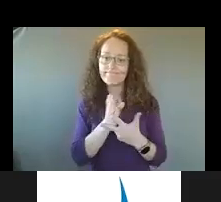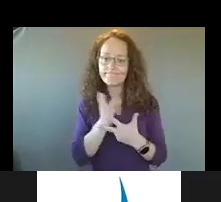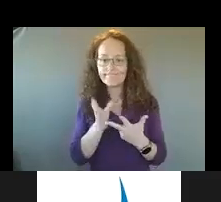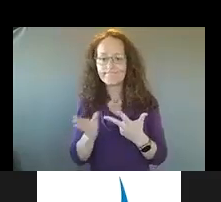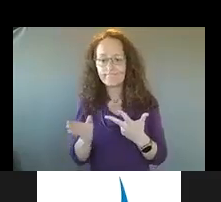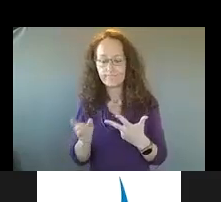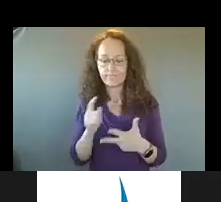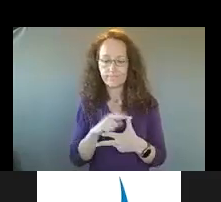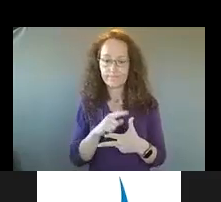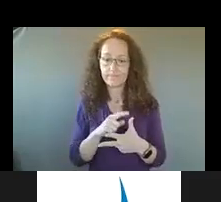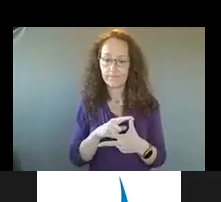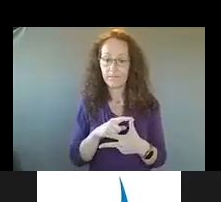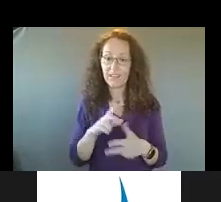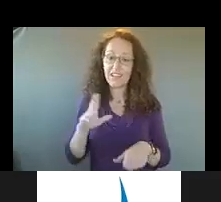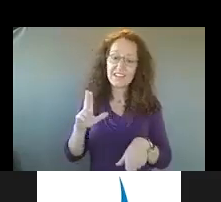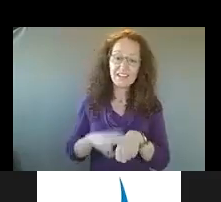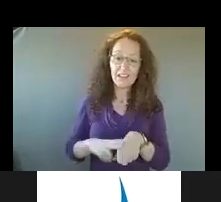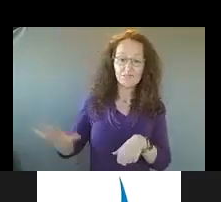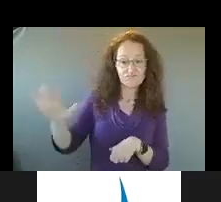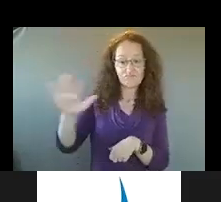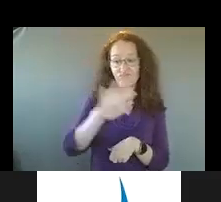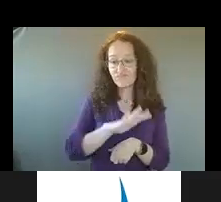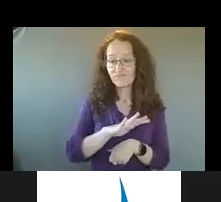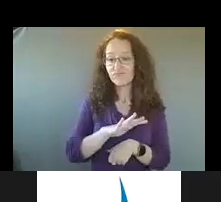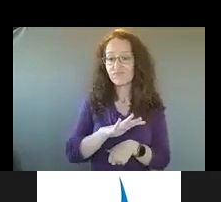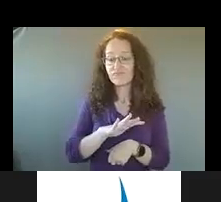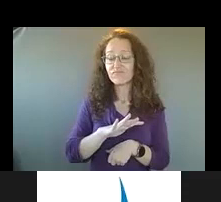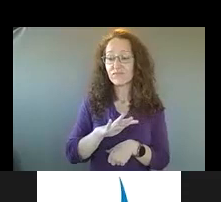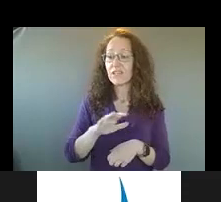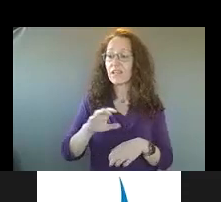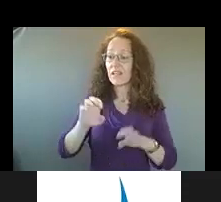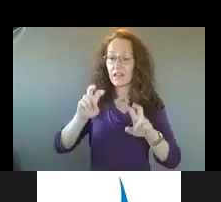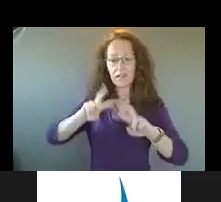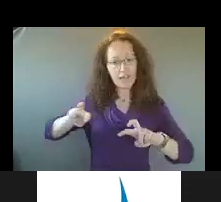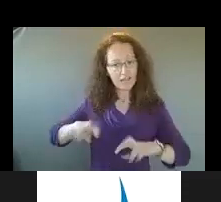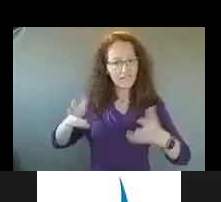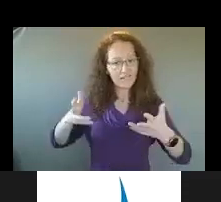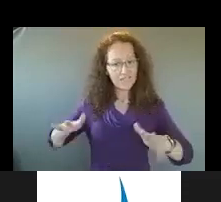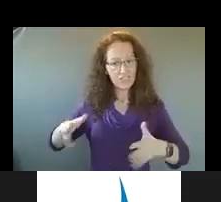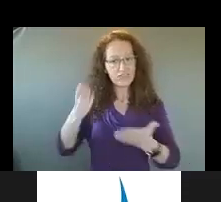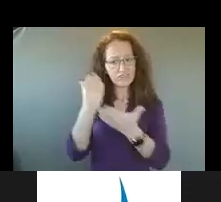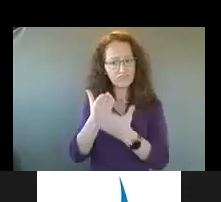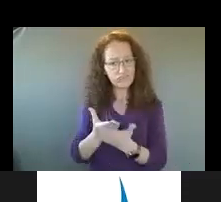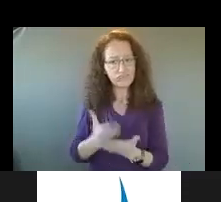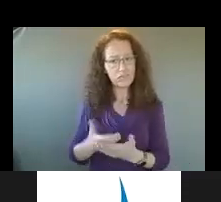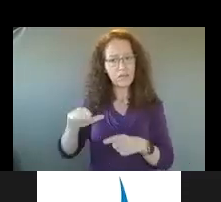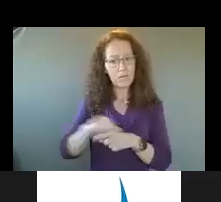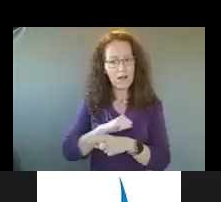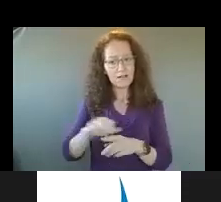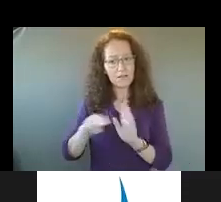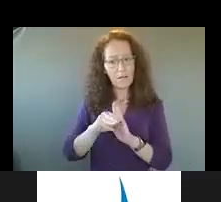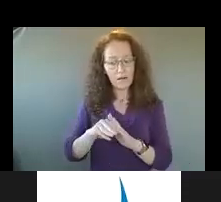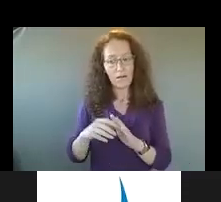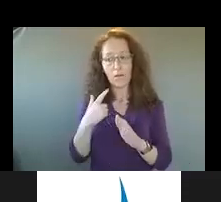is lifting up nationally, um, evaluated evidence-based practice models. And so right now we're implementing three of those